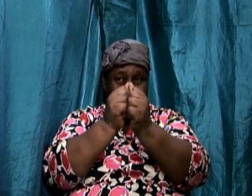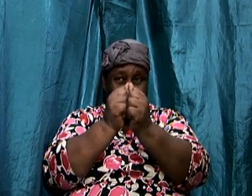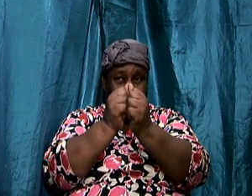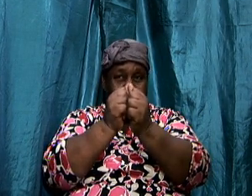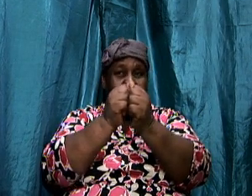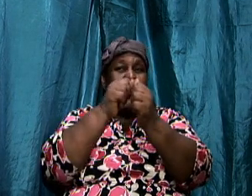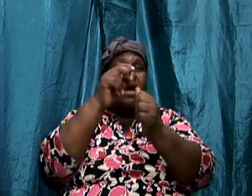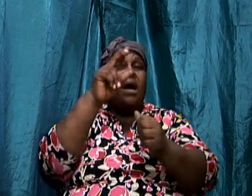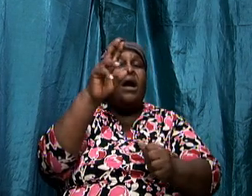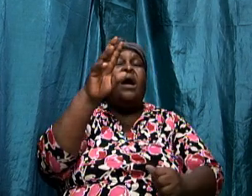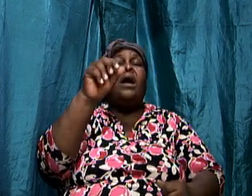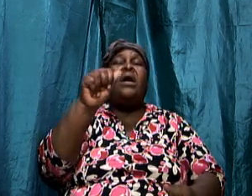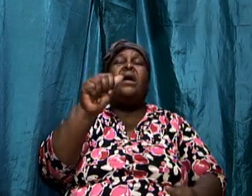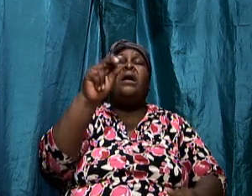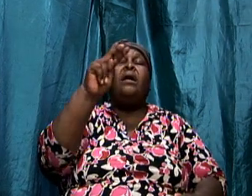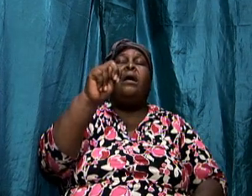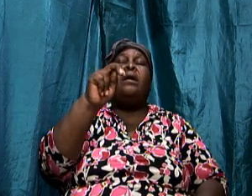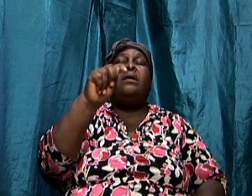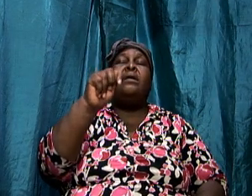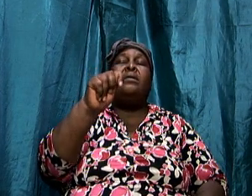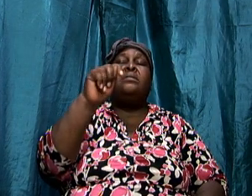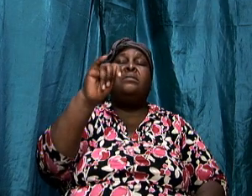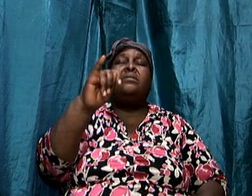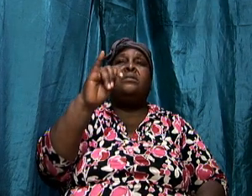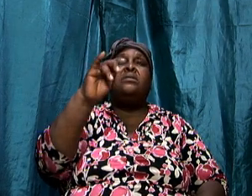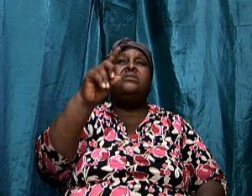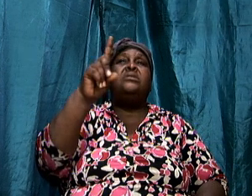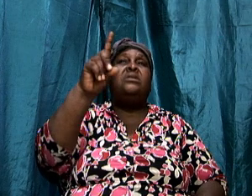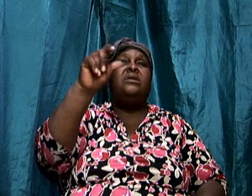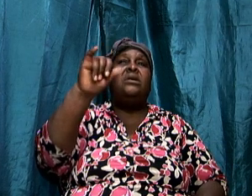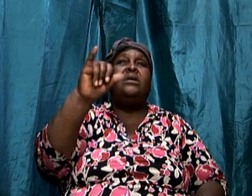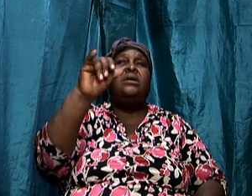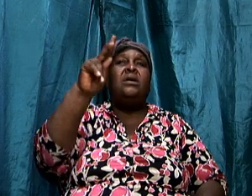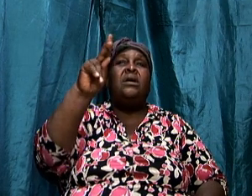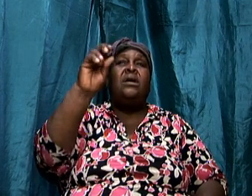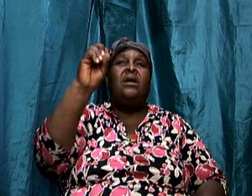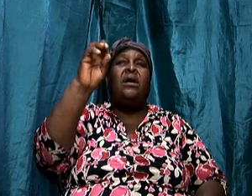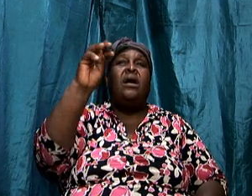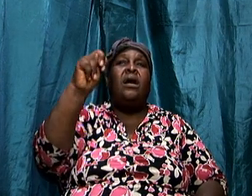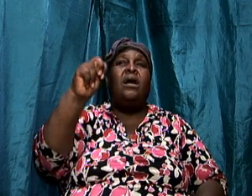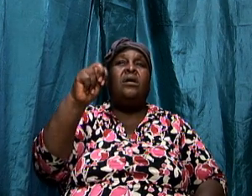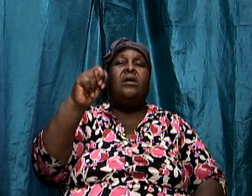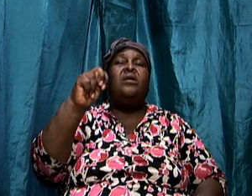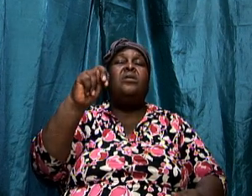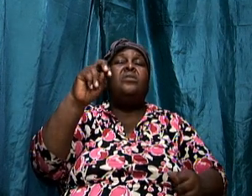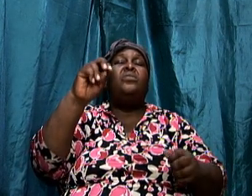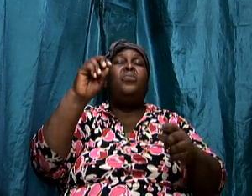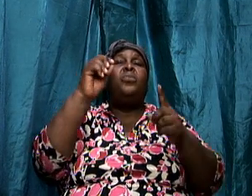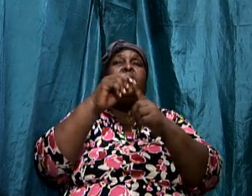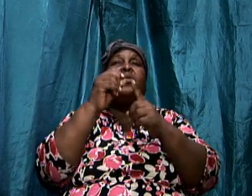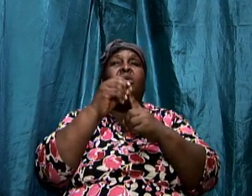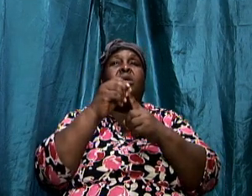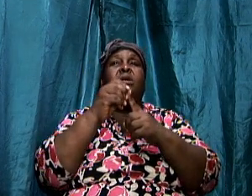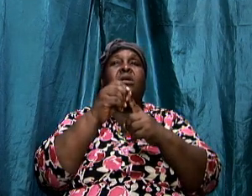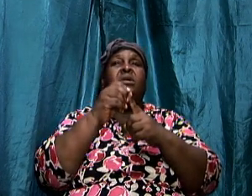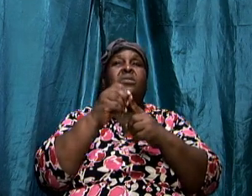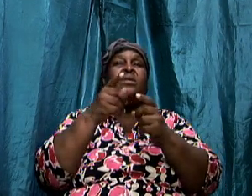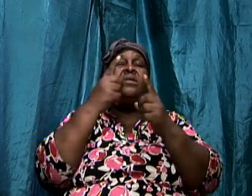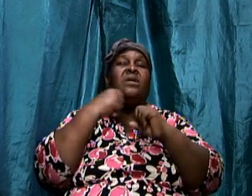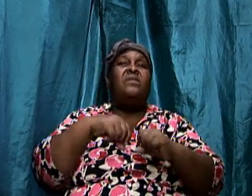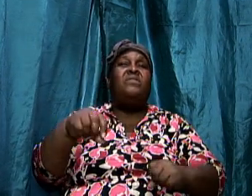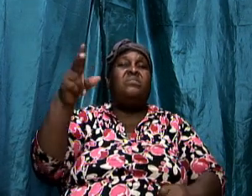-dikos which is the word that we get from which we get adversary when the words are put together